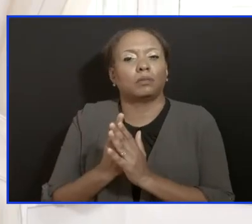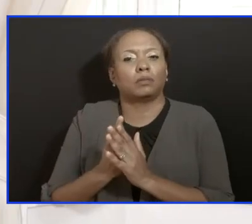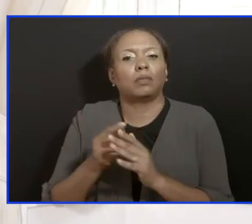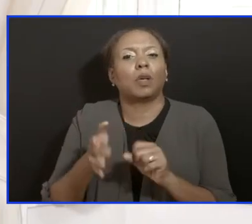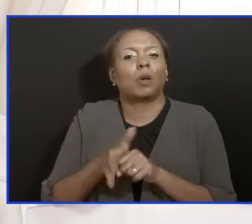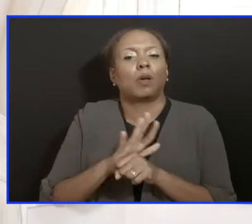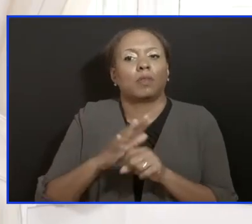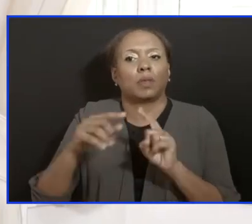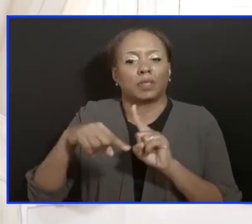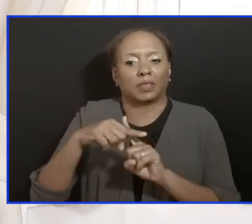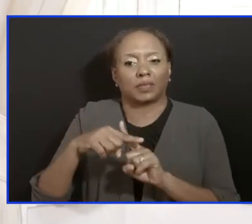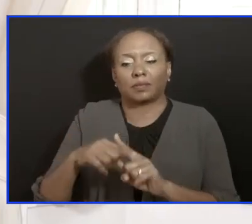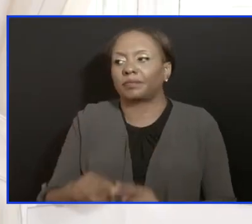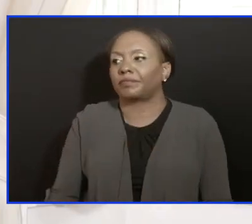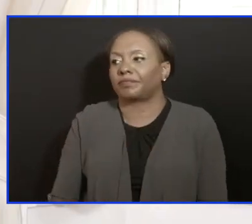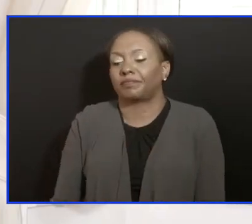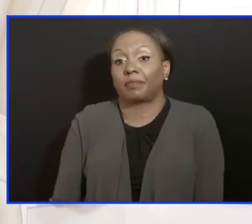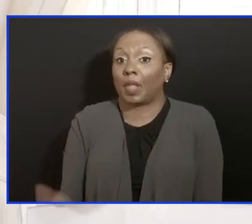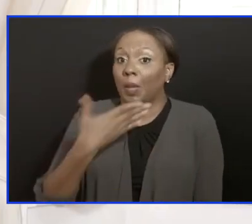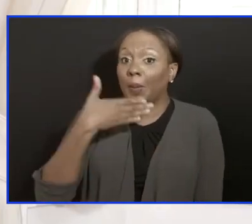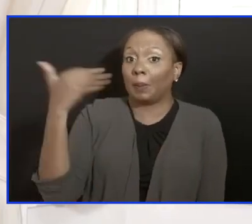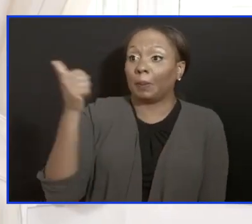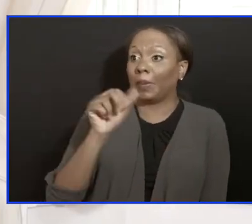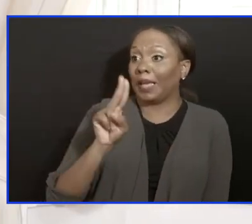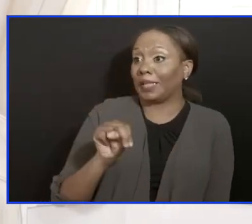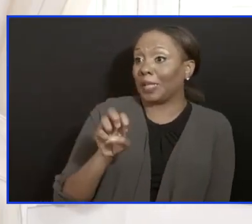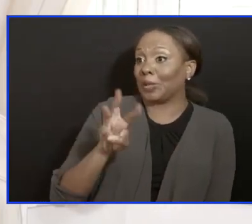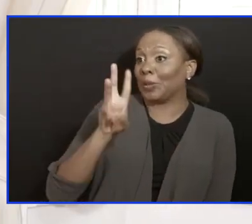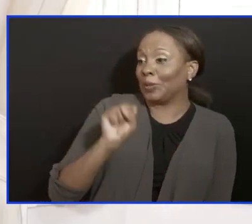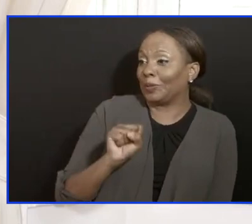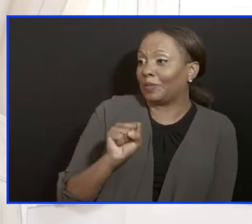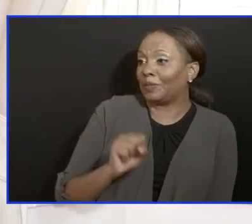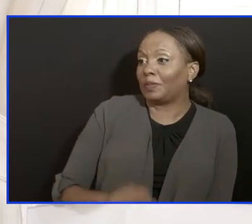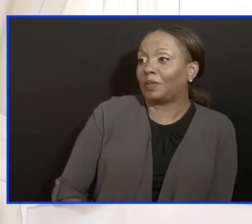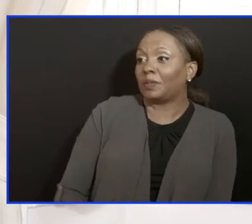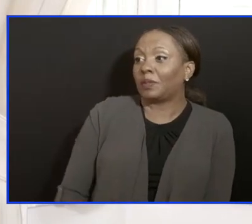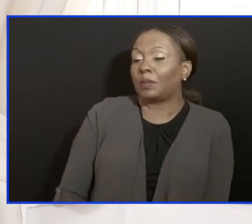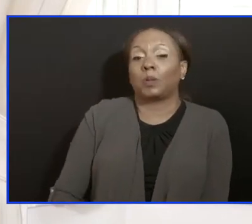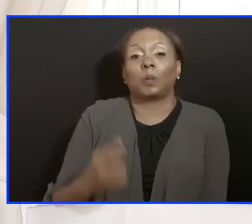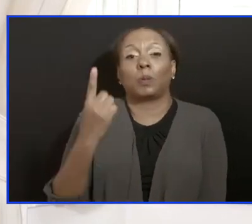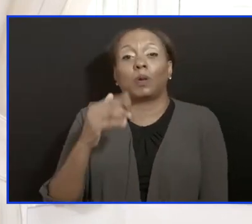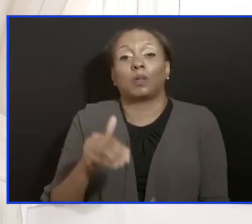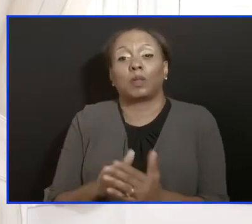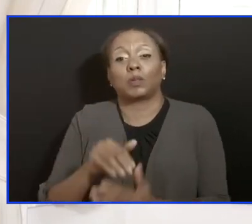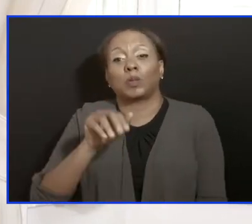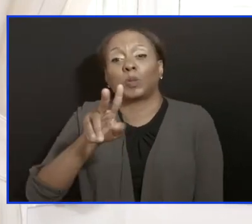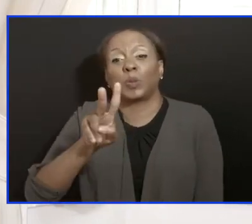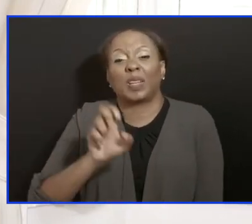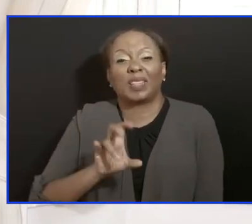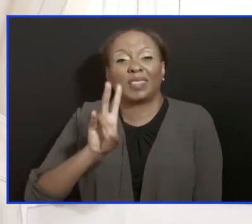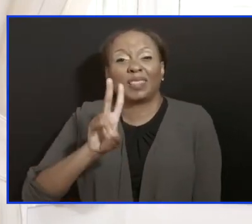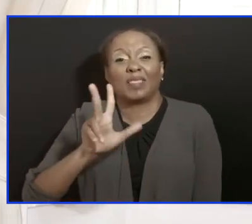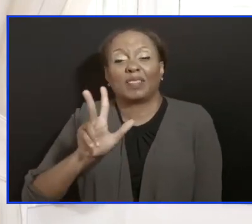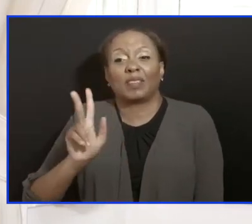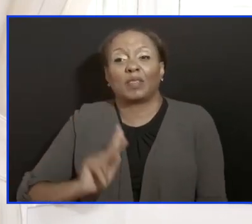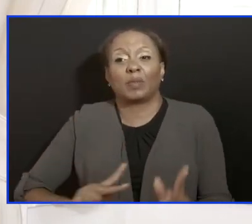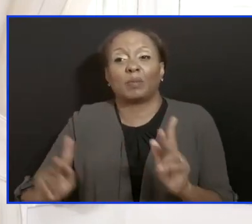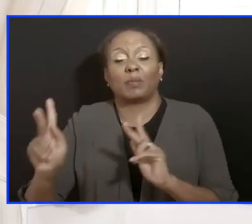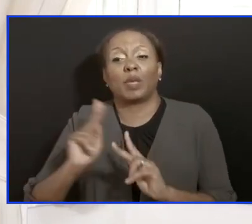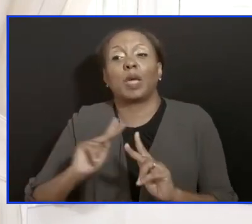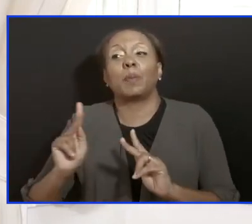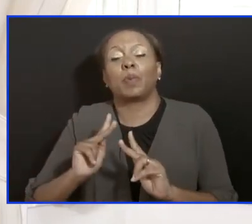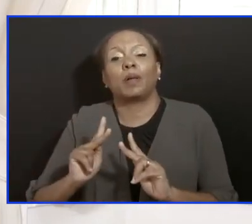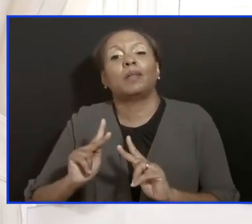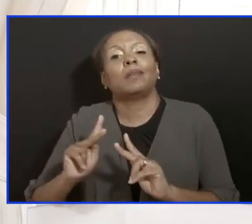And to the best news so far, we have successfully discharged 1,273 persons from home